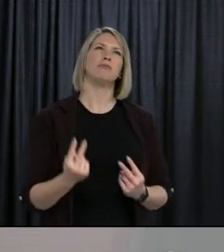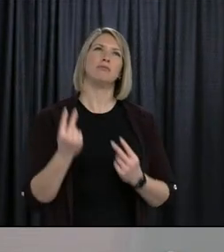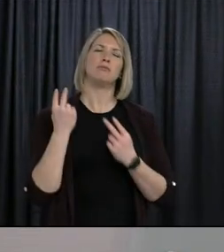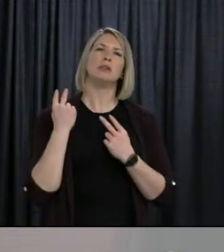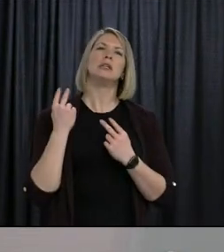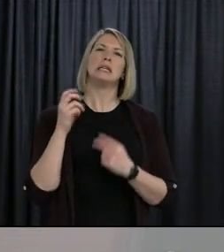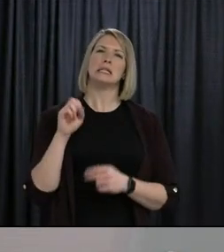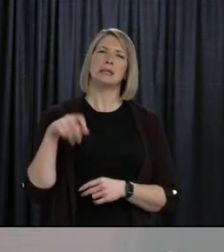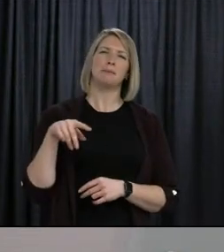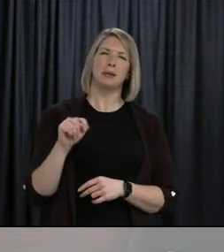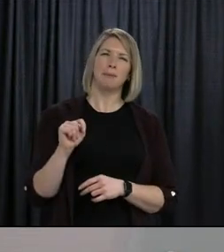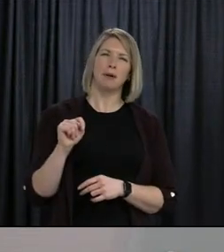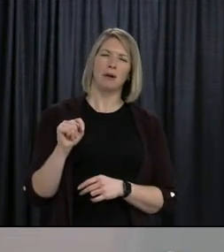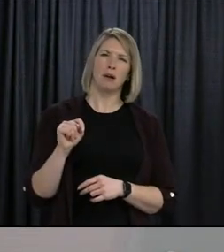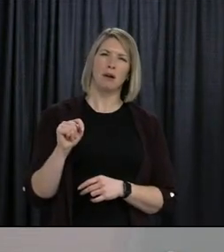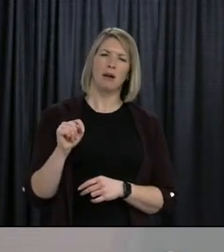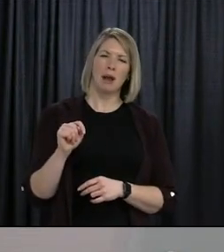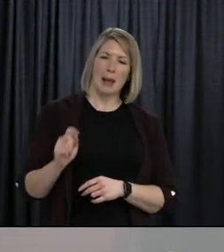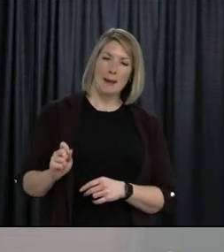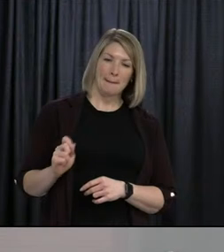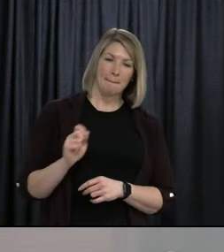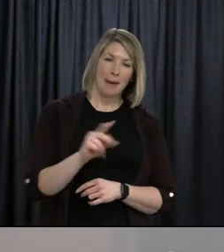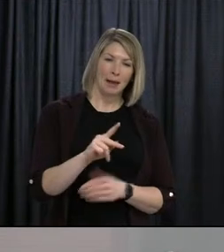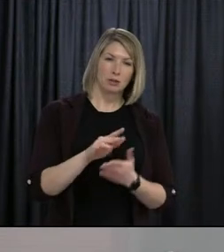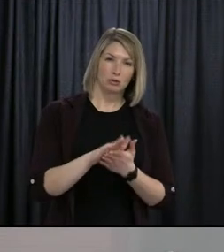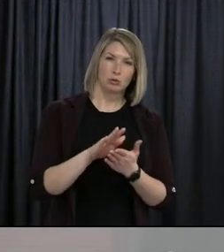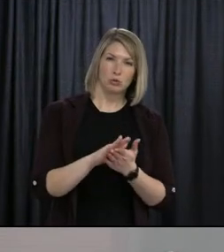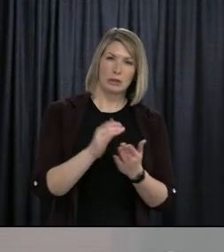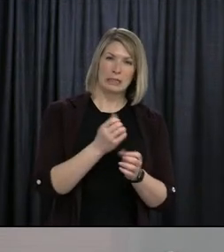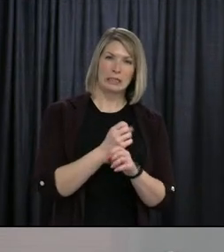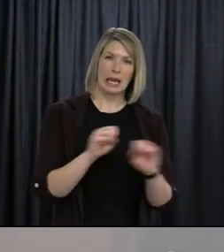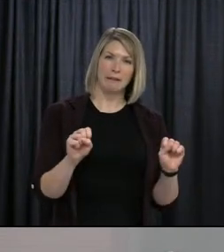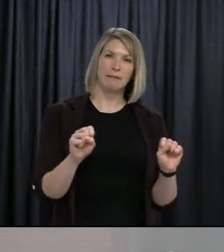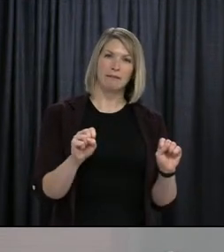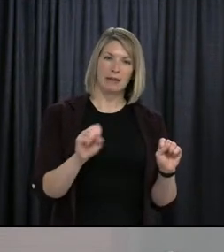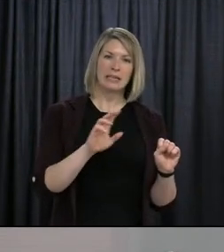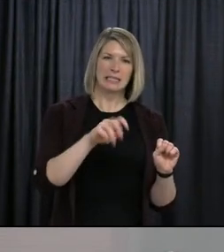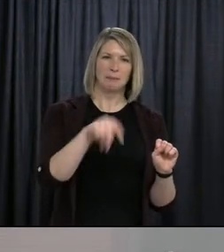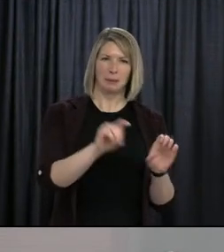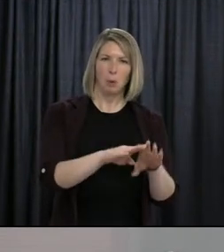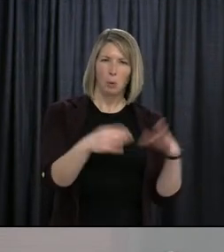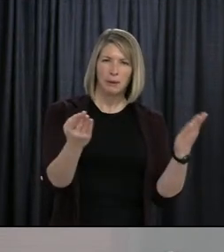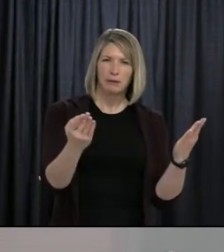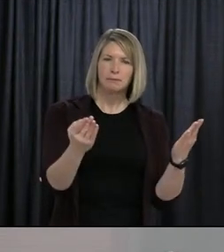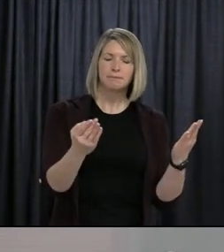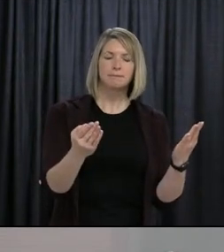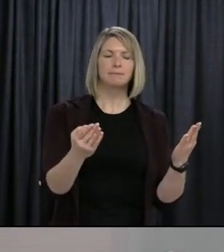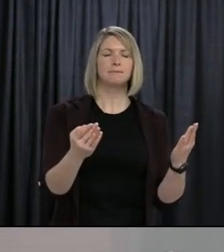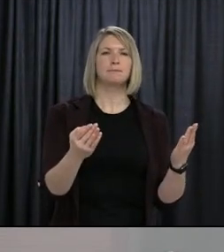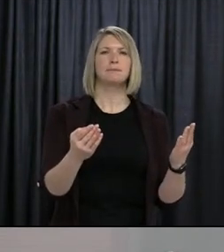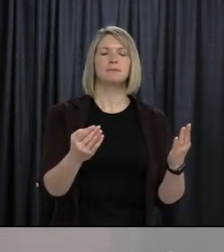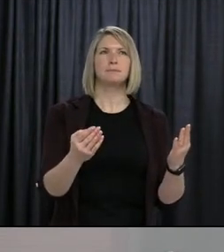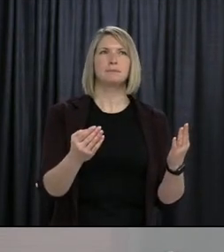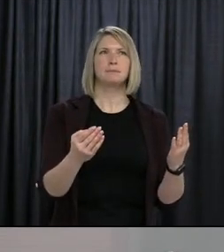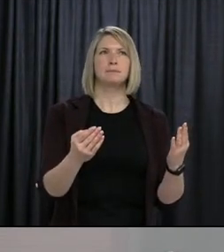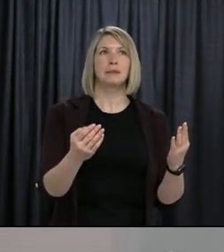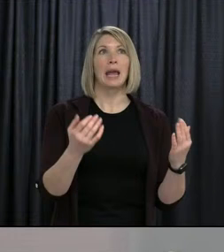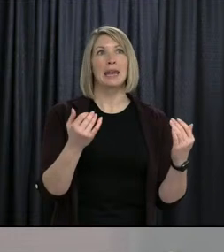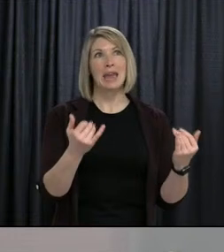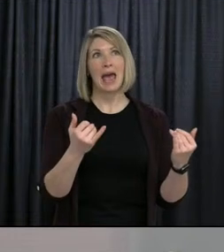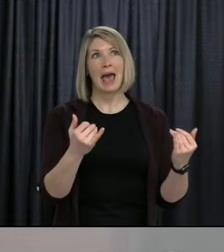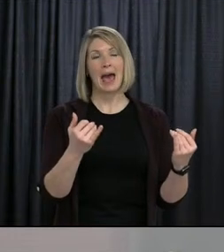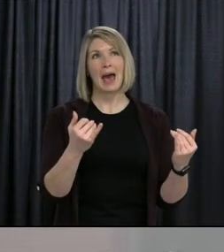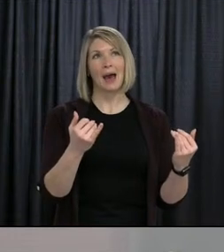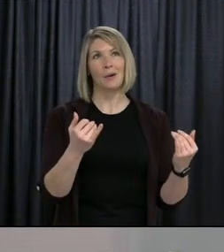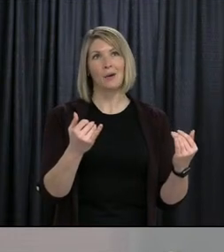then for the successful return to school and the resources that were thrown at that, and I think now of the future